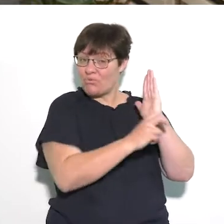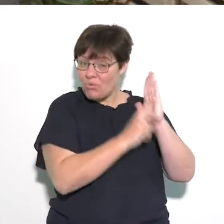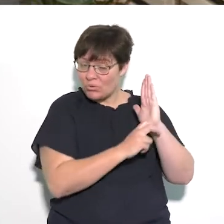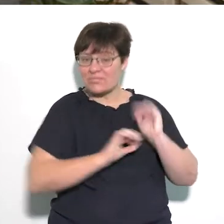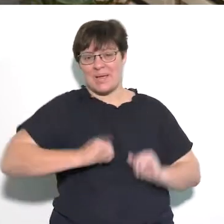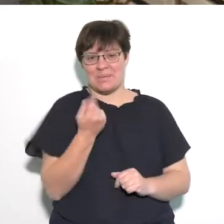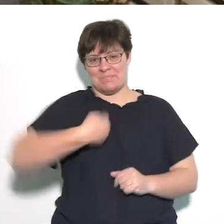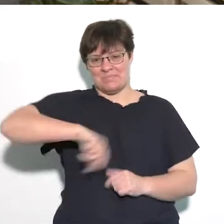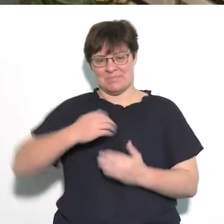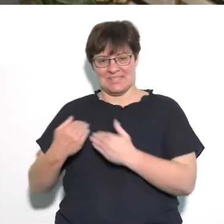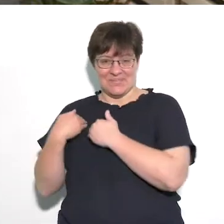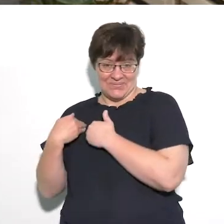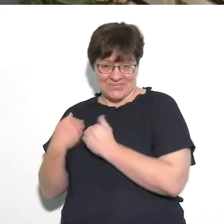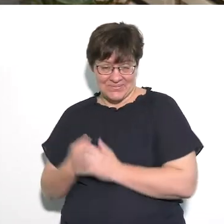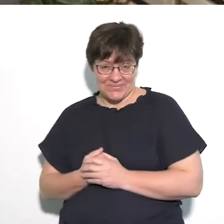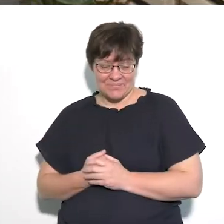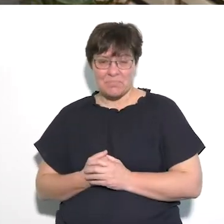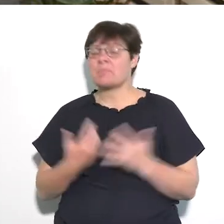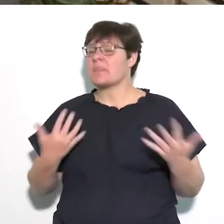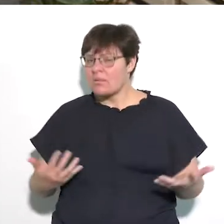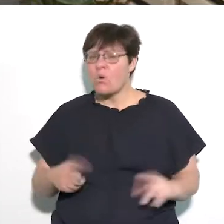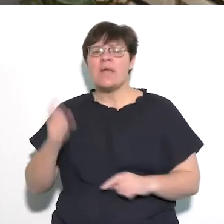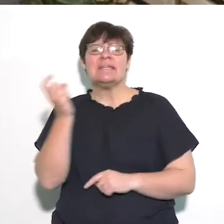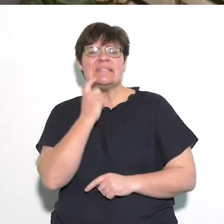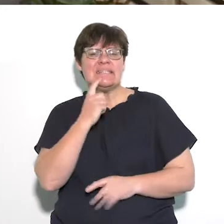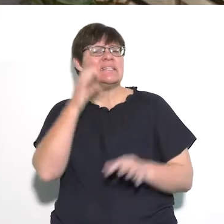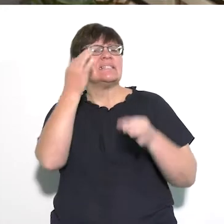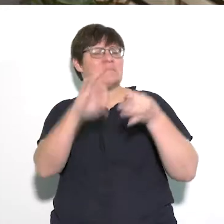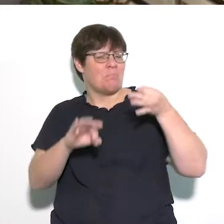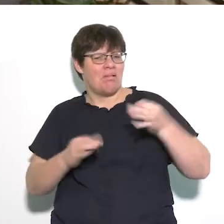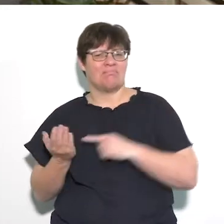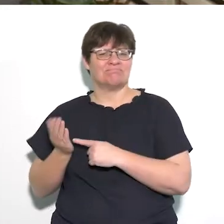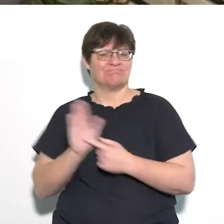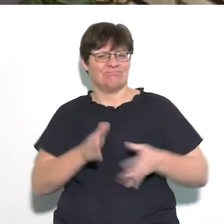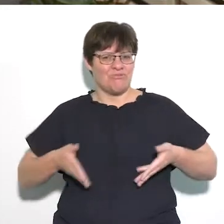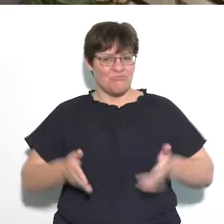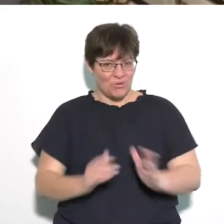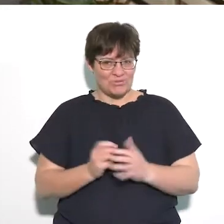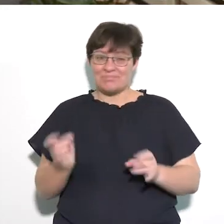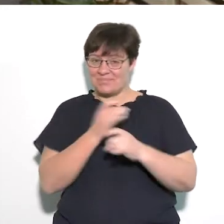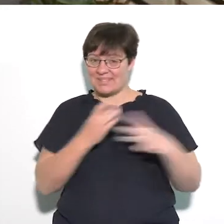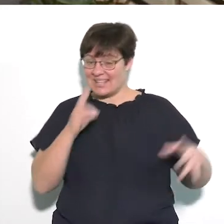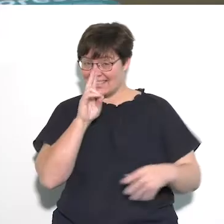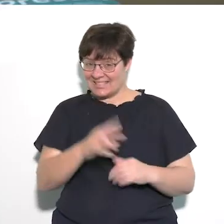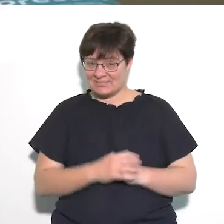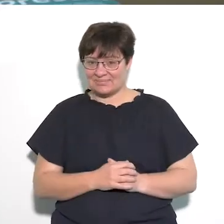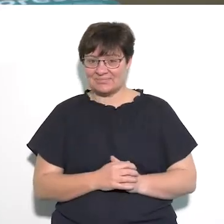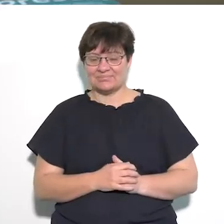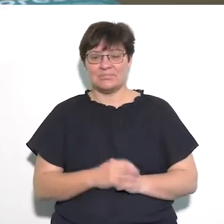safe. I am going to show you how to make an easy simple road sign. Let's get started.